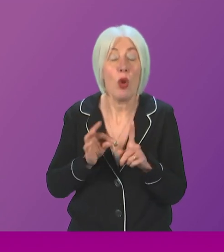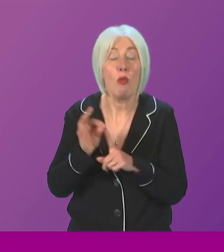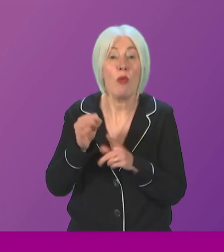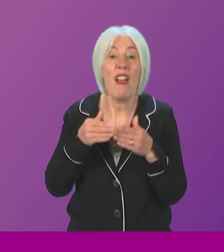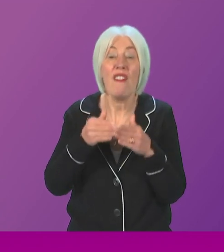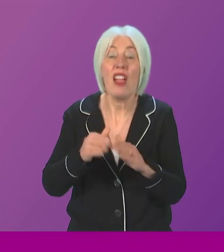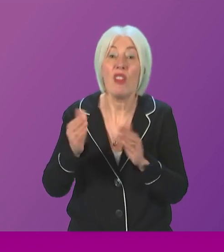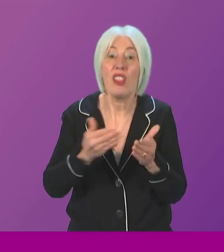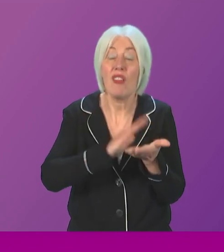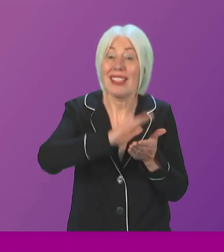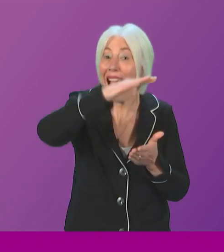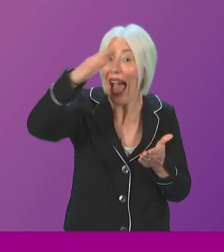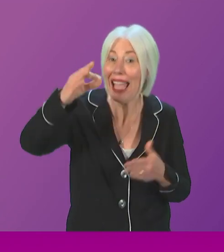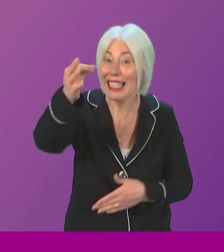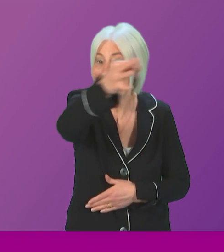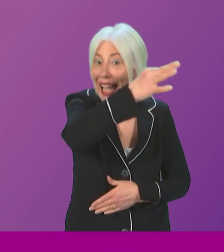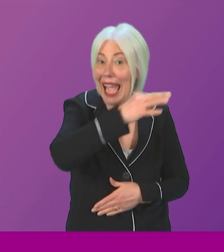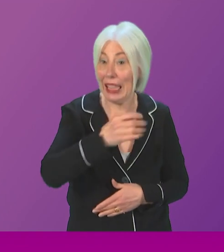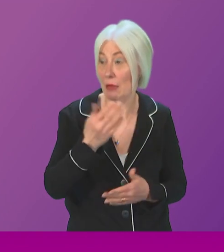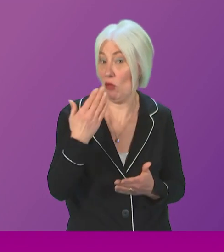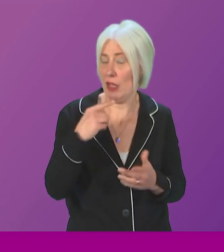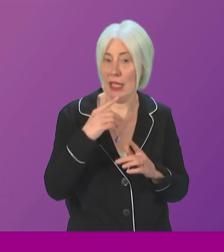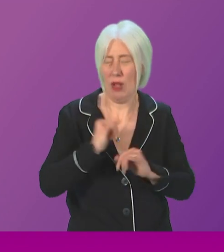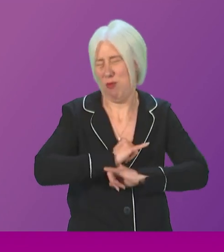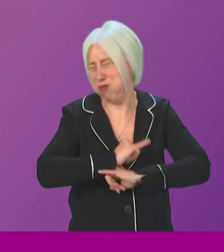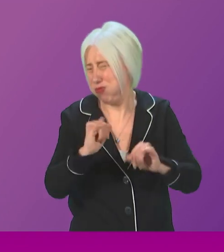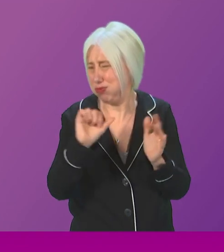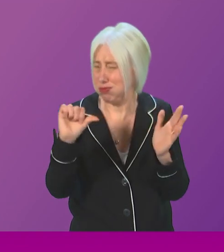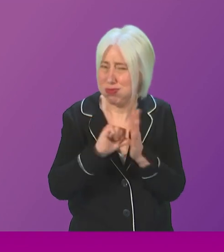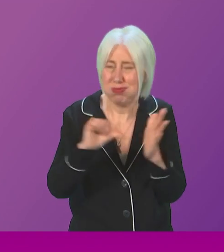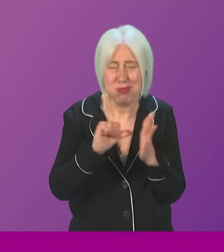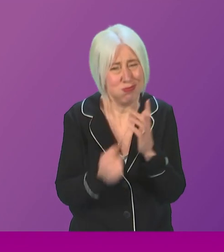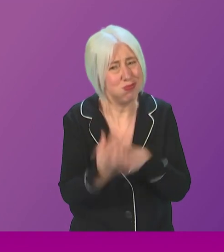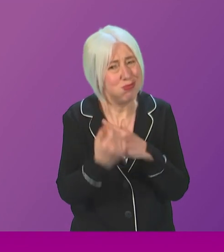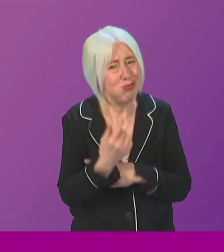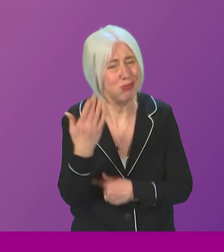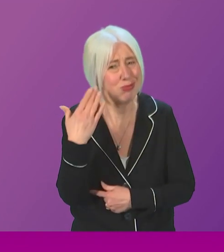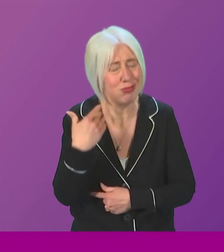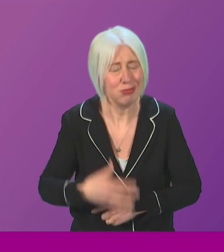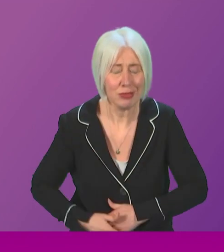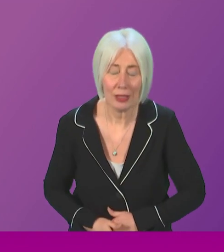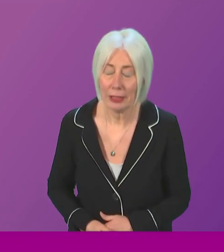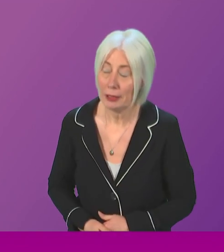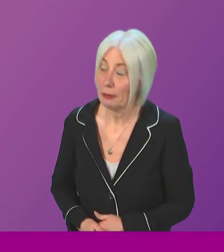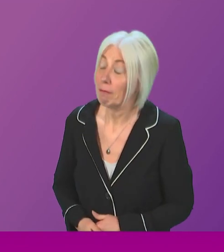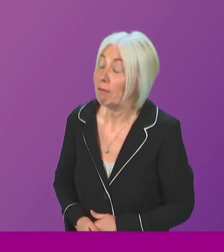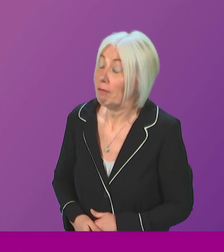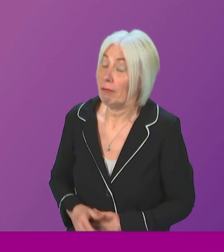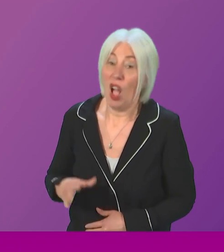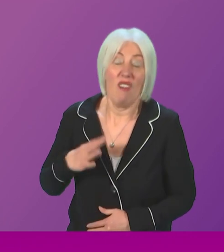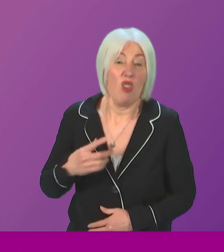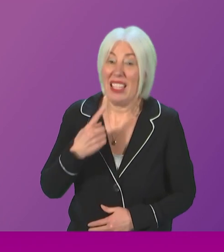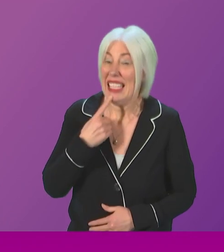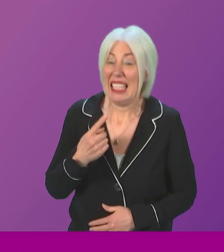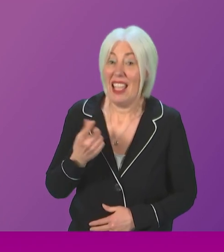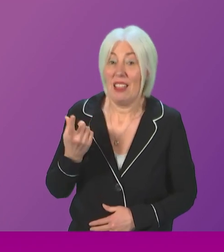Islands in light of recent reports of unprecedented disruption. First Minister. As I have already said in response to a question